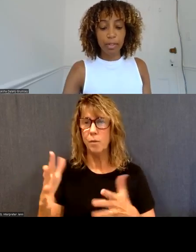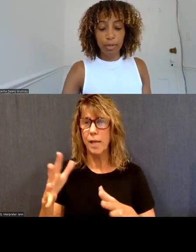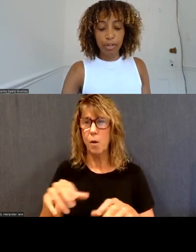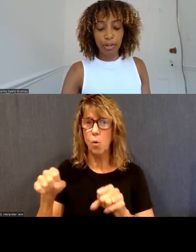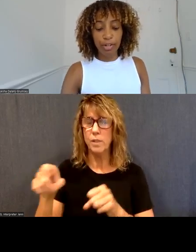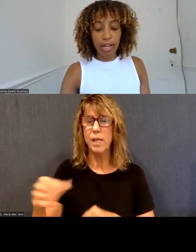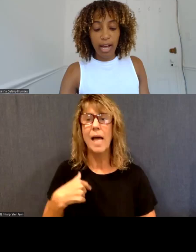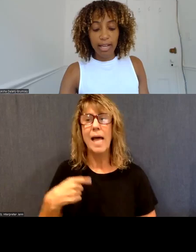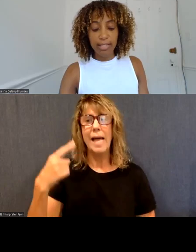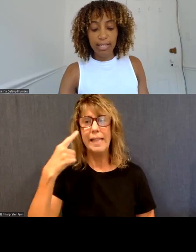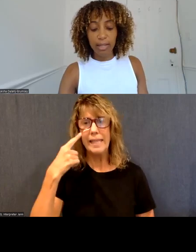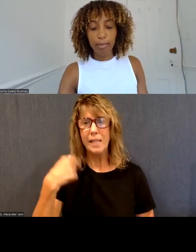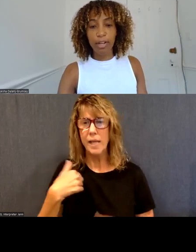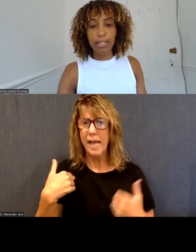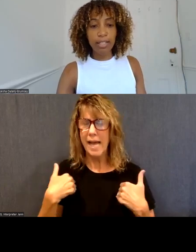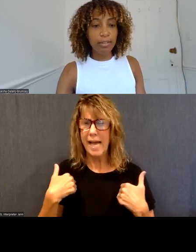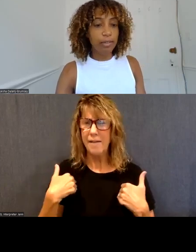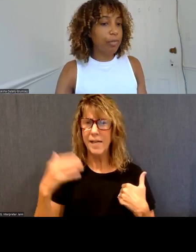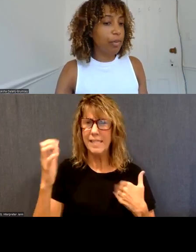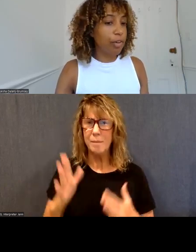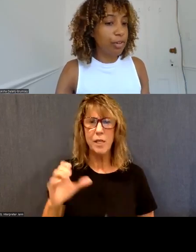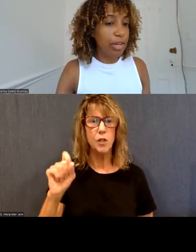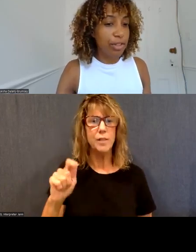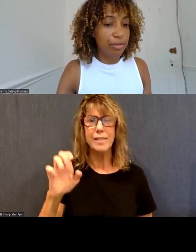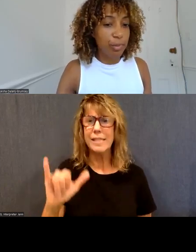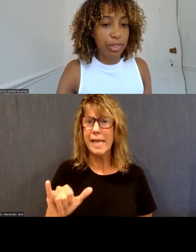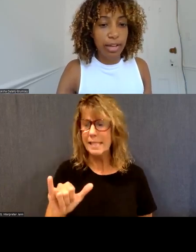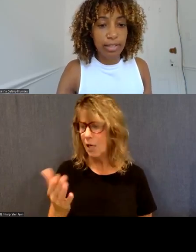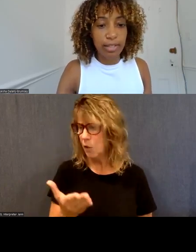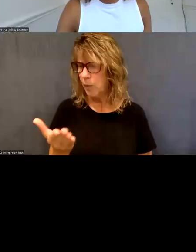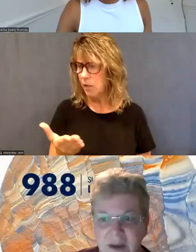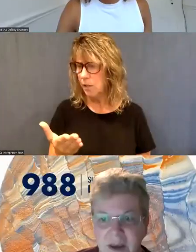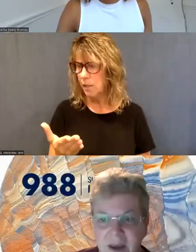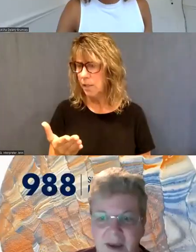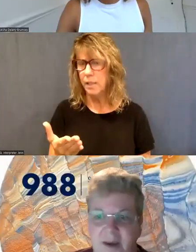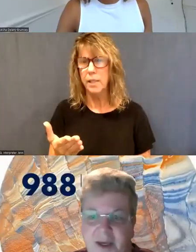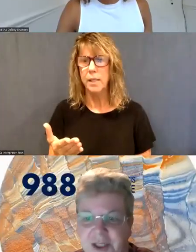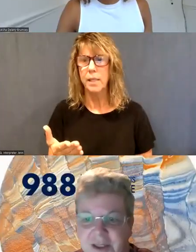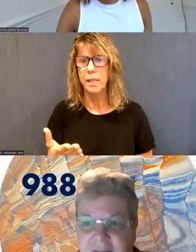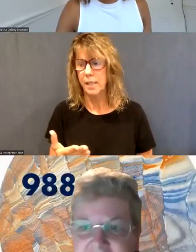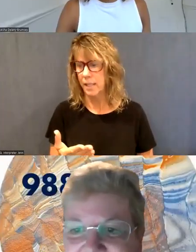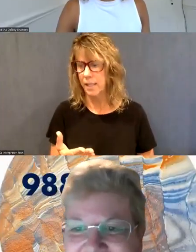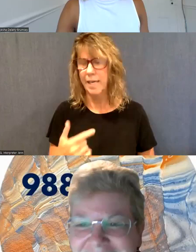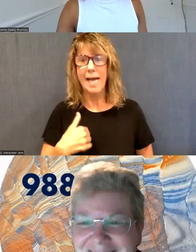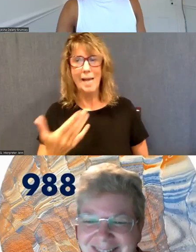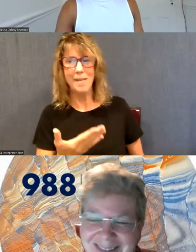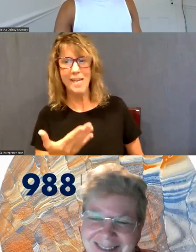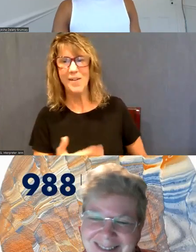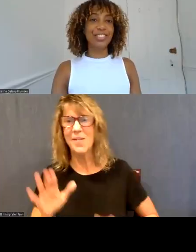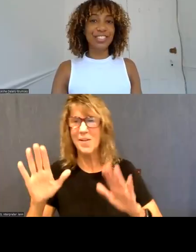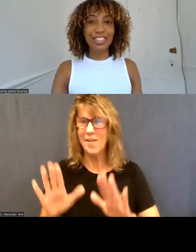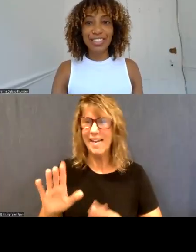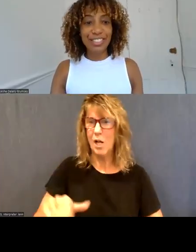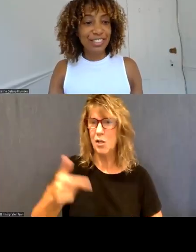we have a speaker, Stacey Pulaski. Are you in the room with us? I am, Aisha. Oh, great.